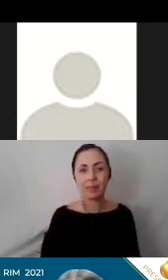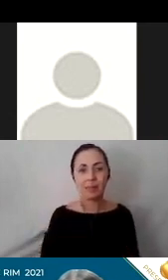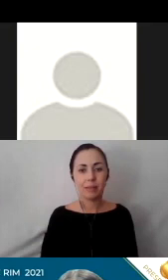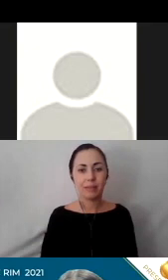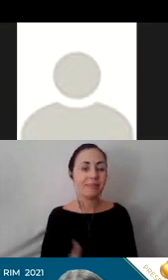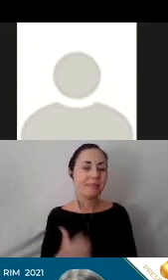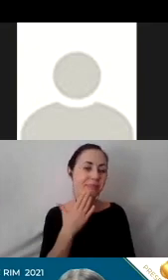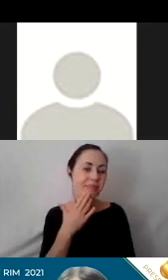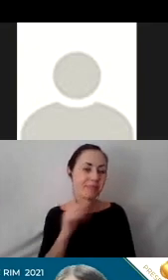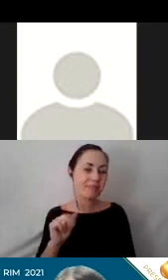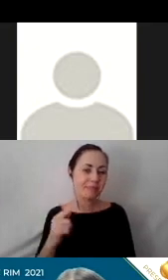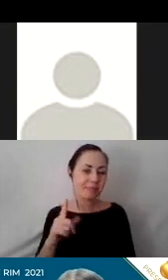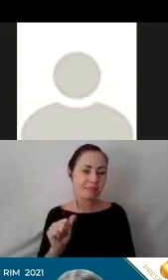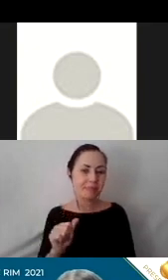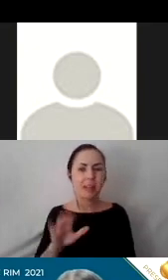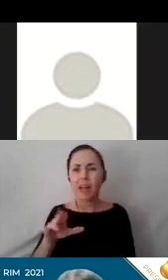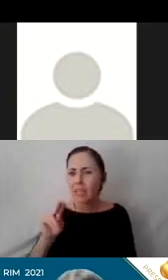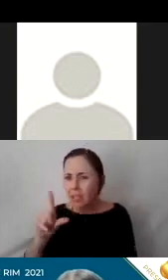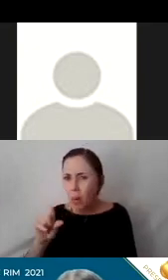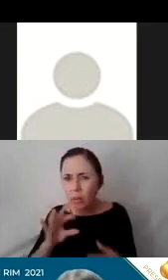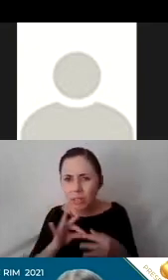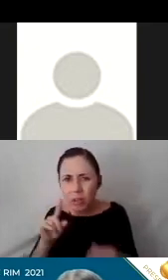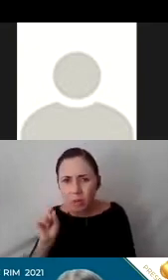Thank you, Angela. Nicole, did you have a question?